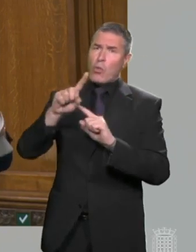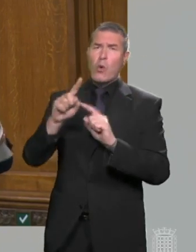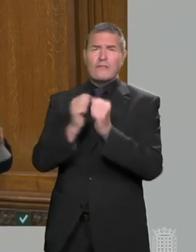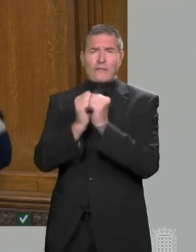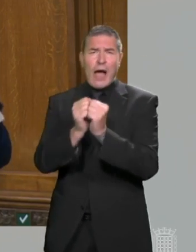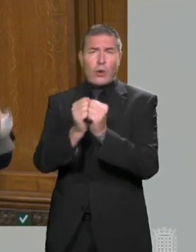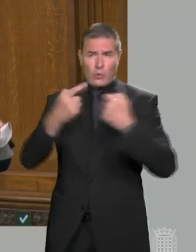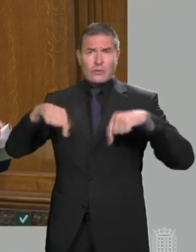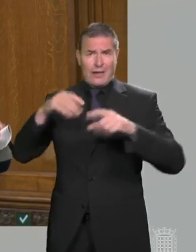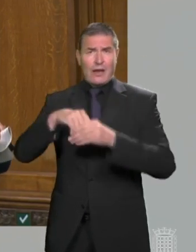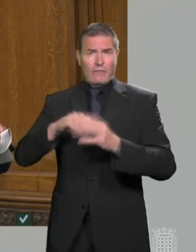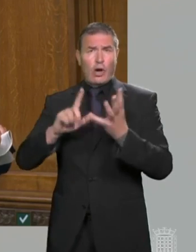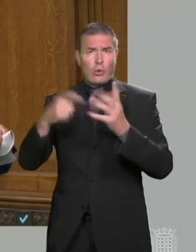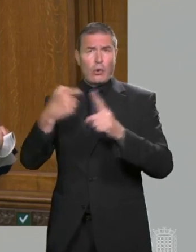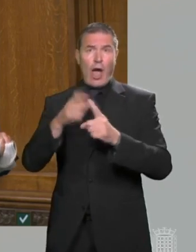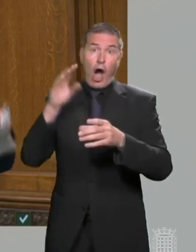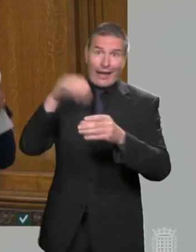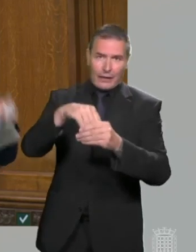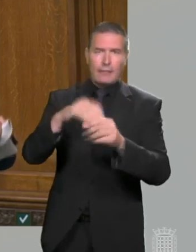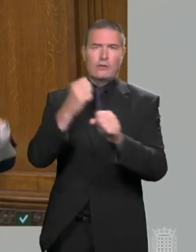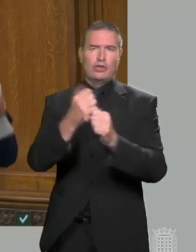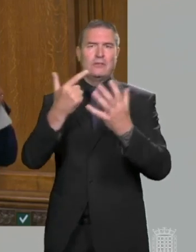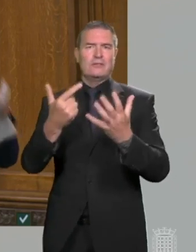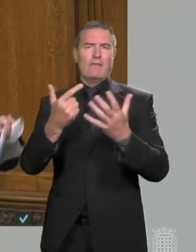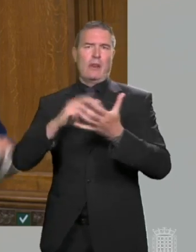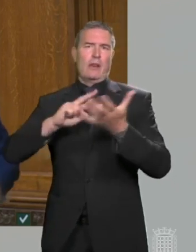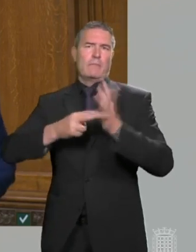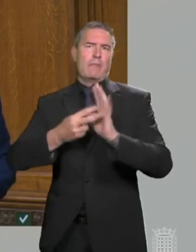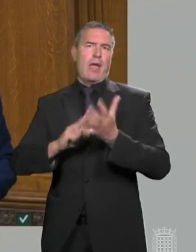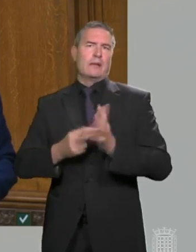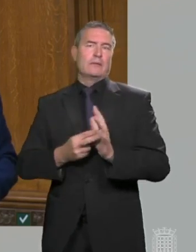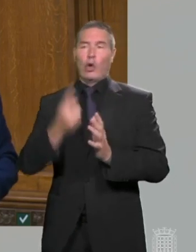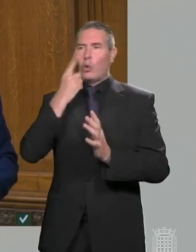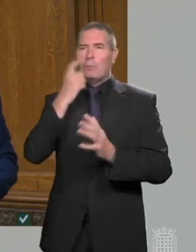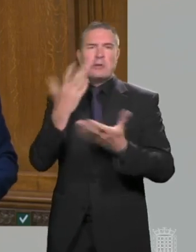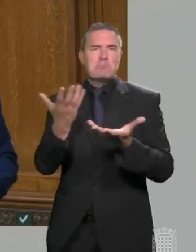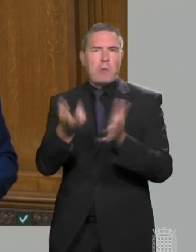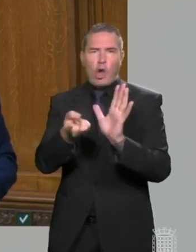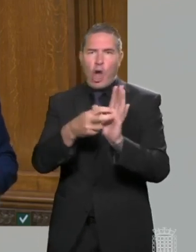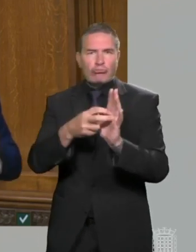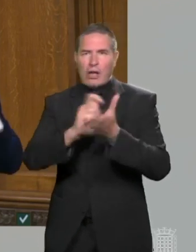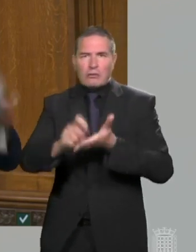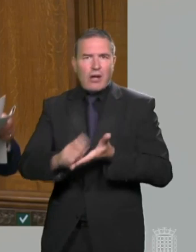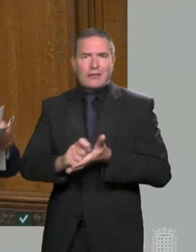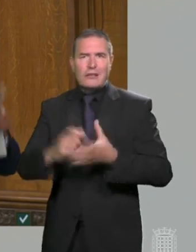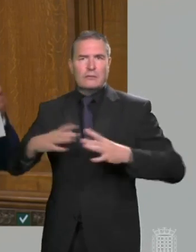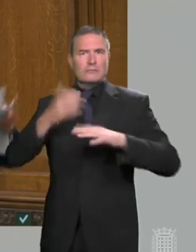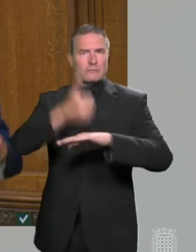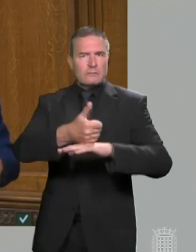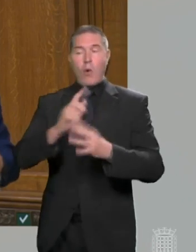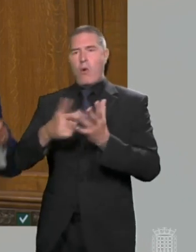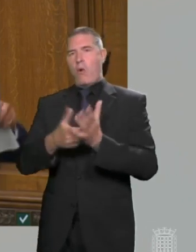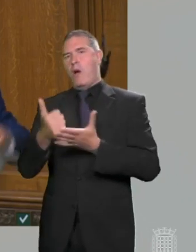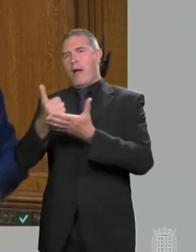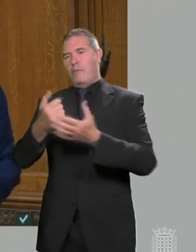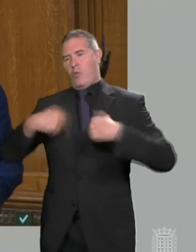are harnessed in the pursuit of that G7 agenda, be it through writing commercial contracts with English law as a jurisdiction or helping through